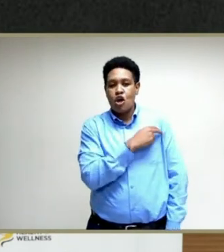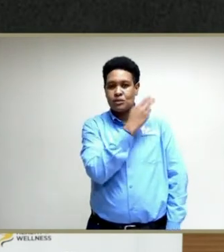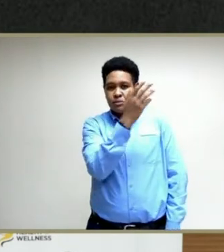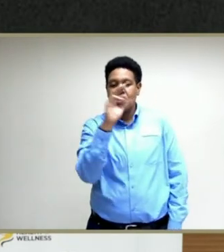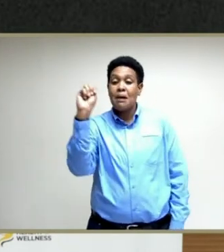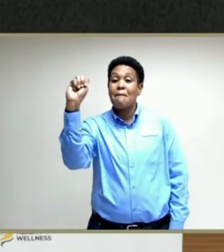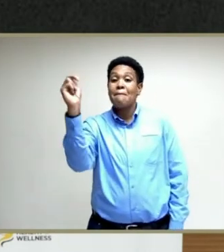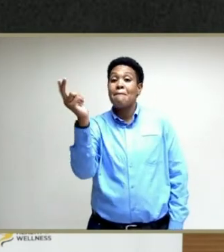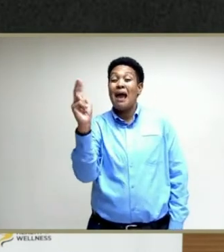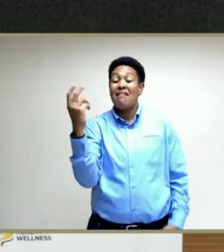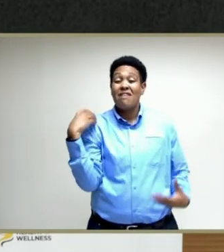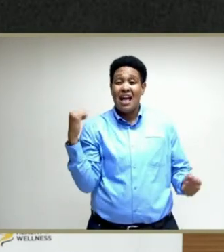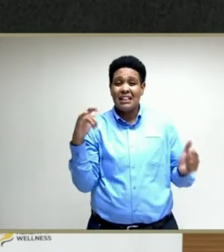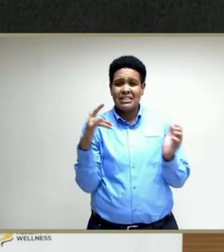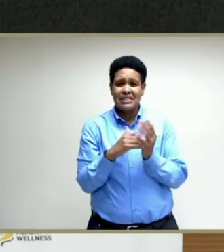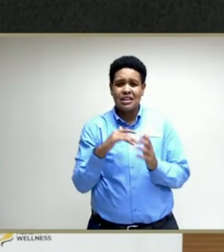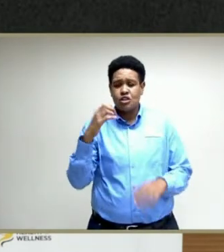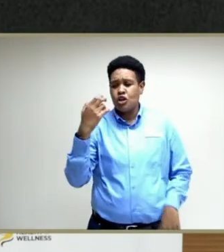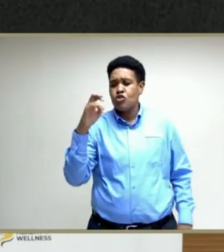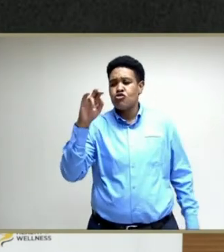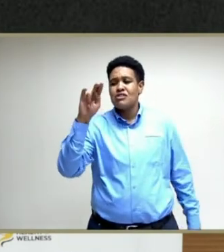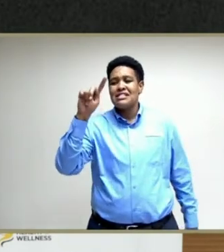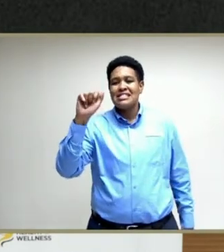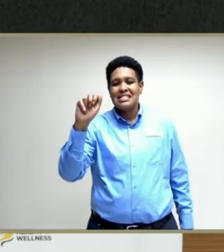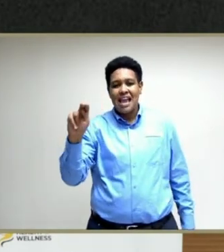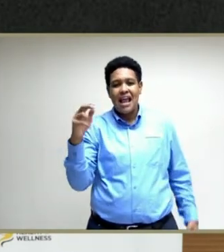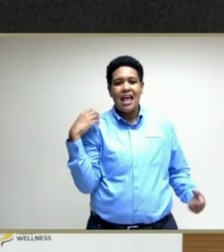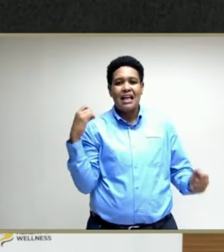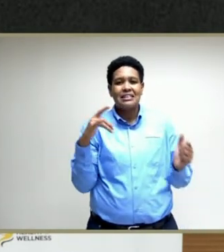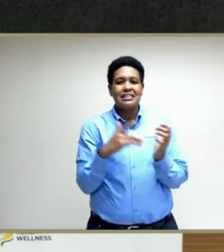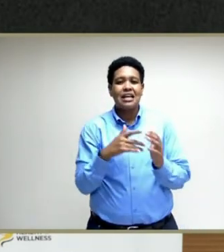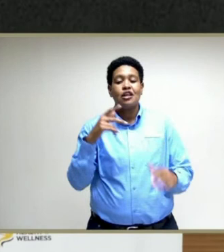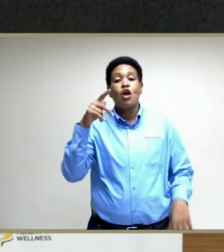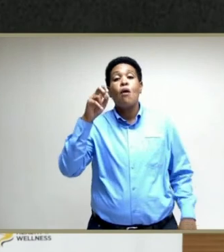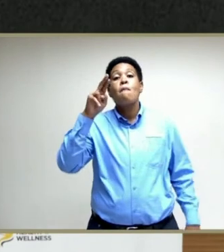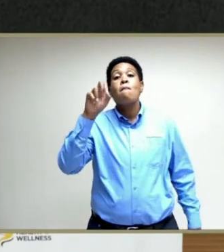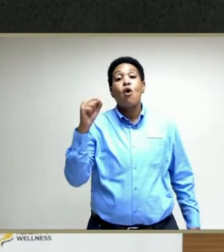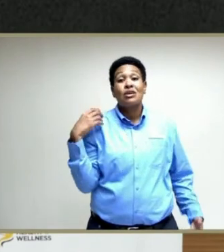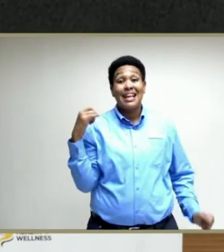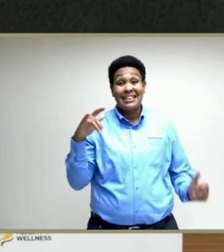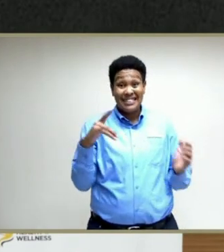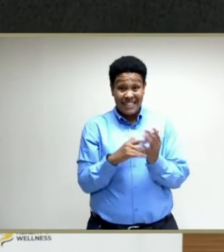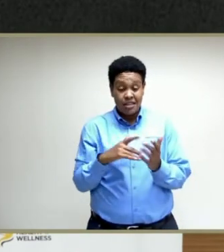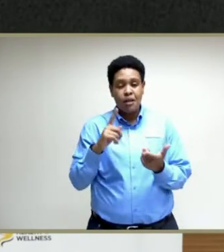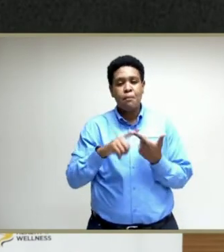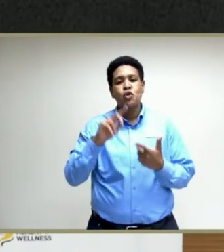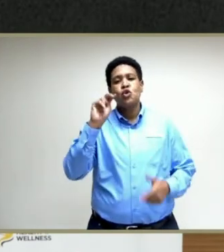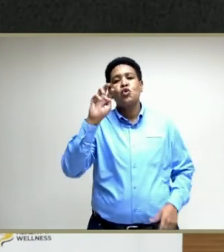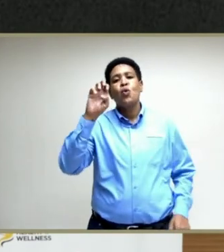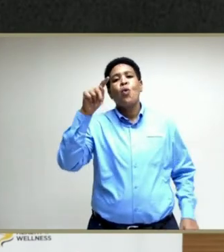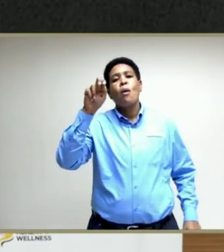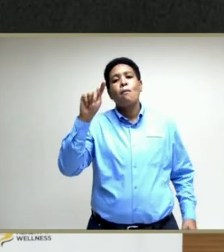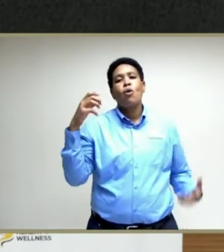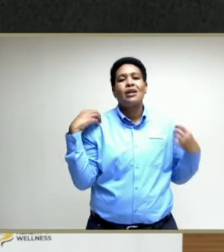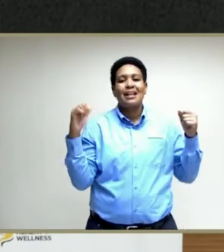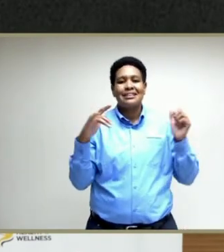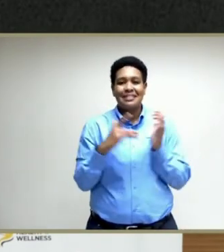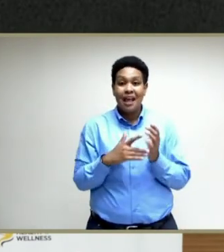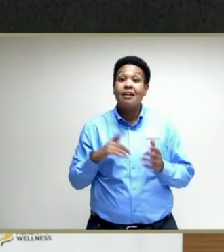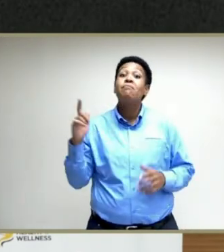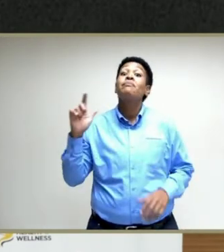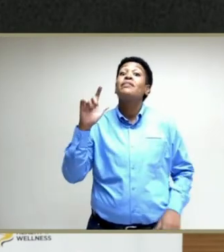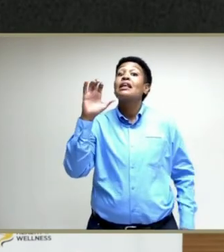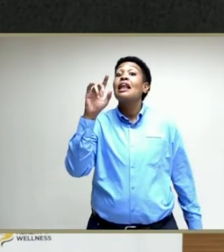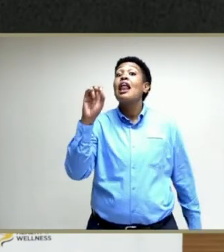Mandible Health Center, Christiana Health Center, Poros Health Center, and Newport Health Center. Clarendon, it would be Summerfield Community